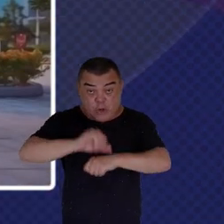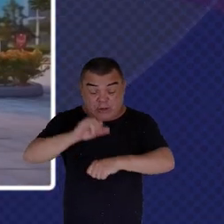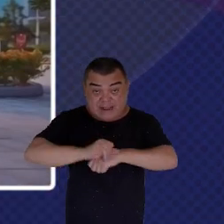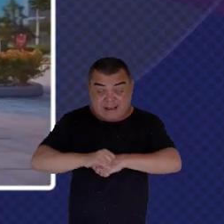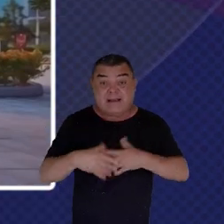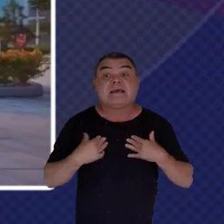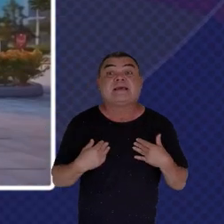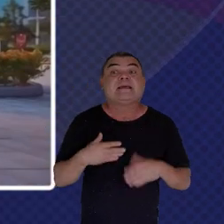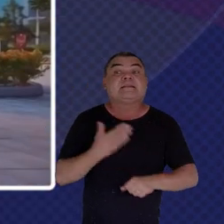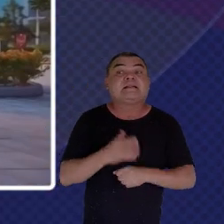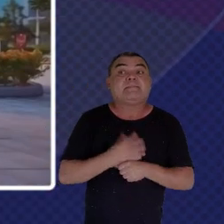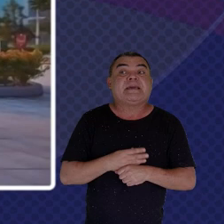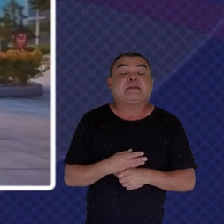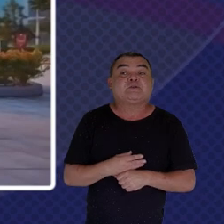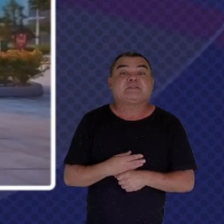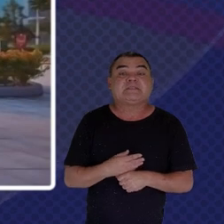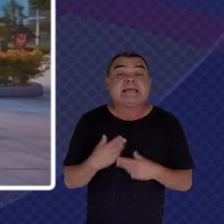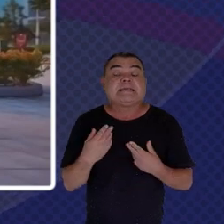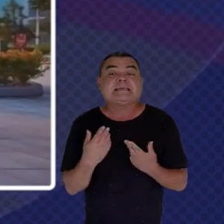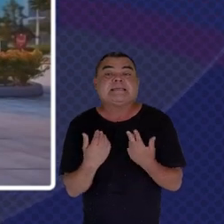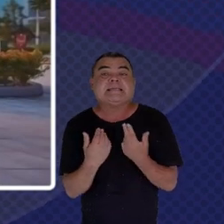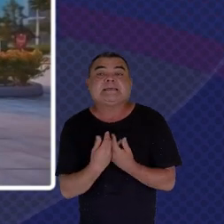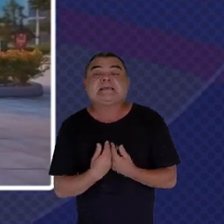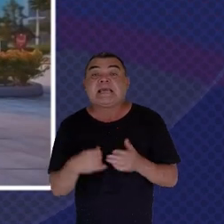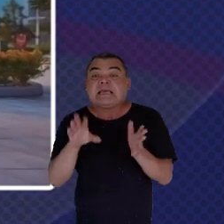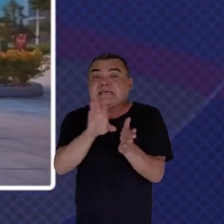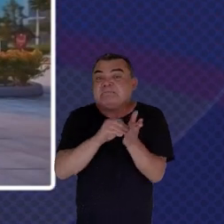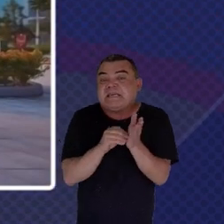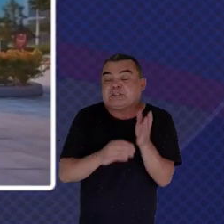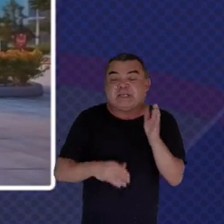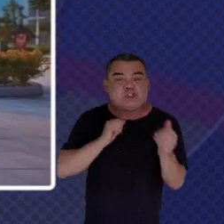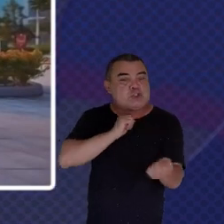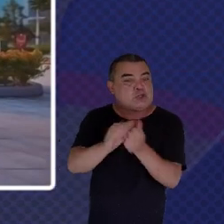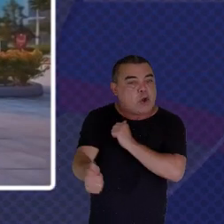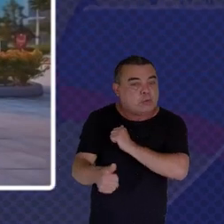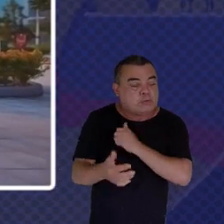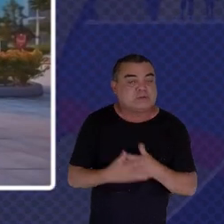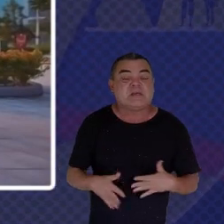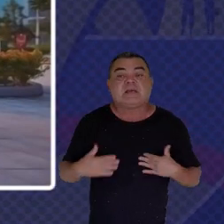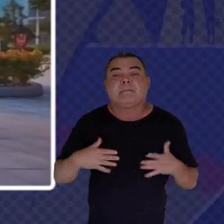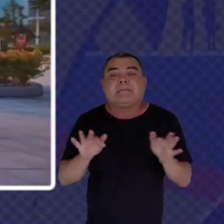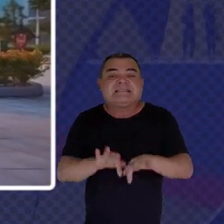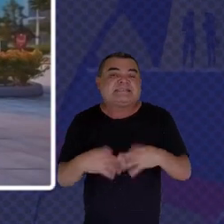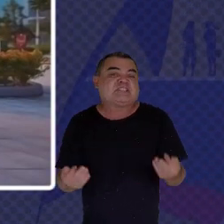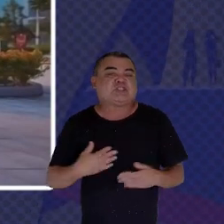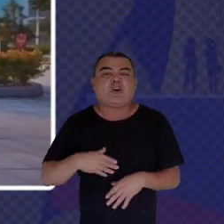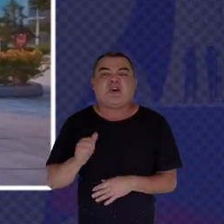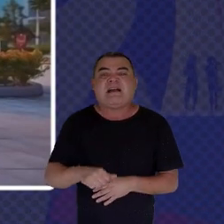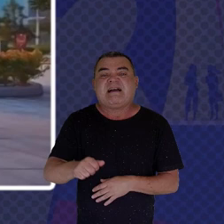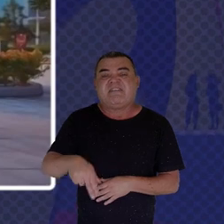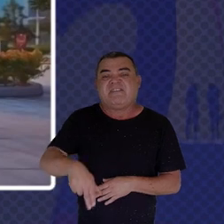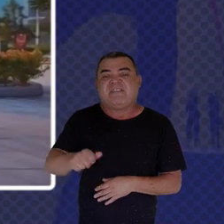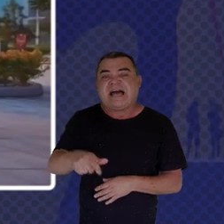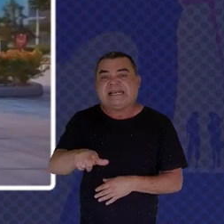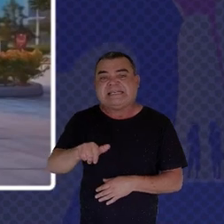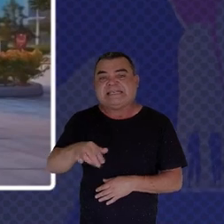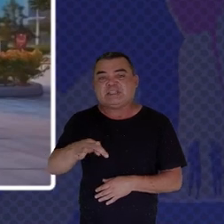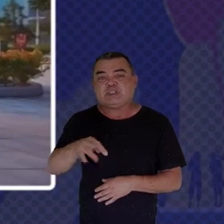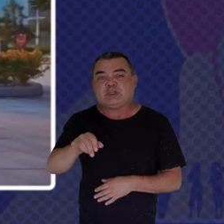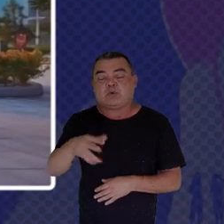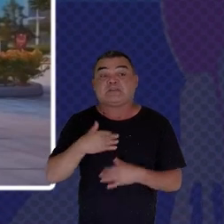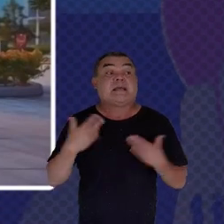Training that is Game-based Rather than training That is overly analytical So we actually Have a section Of our civil service College Called the Civil service